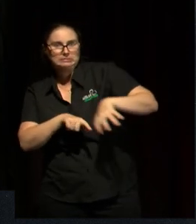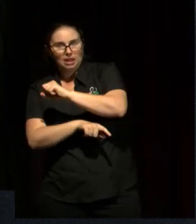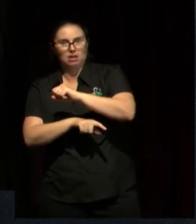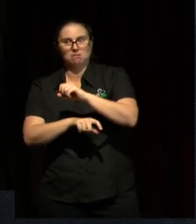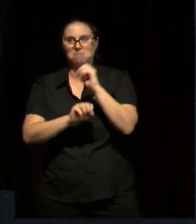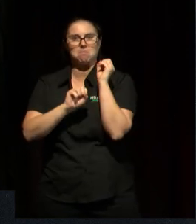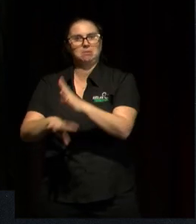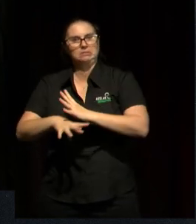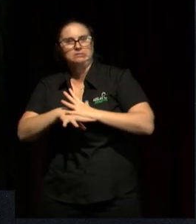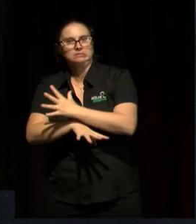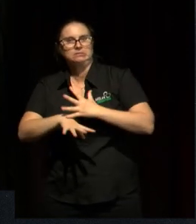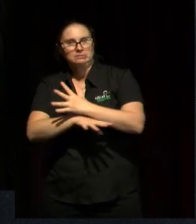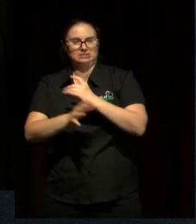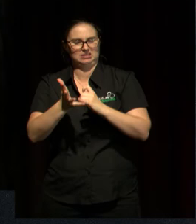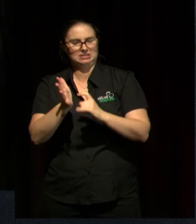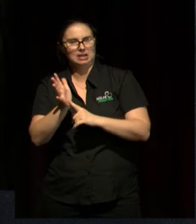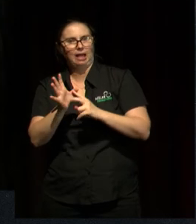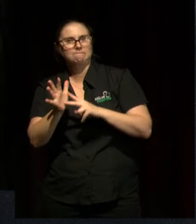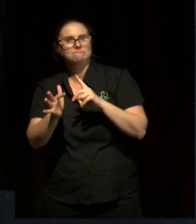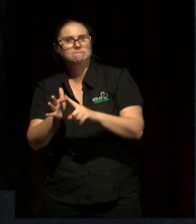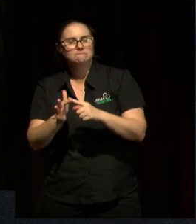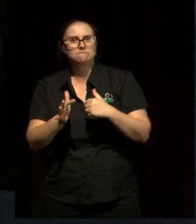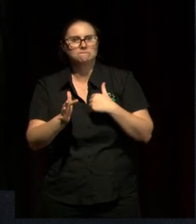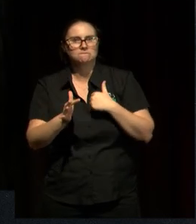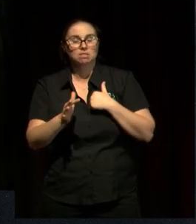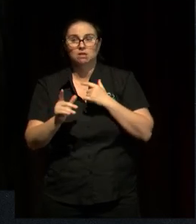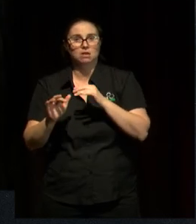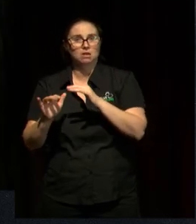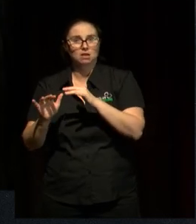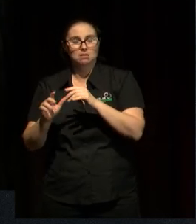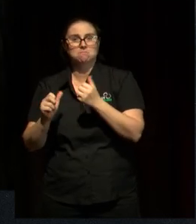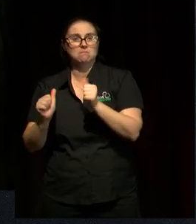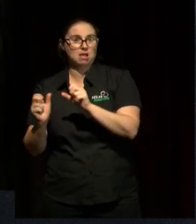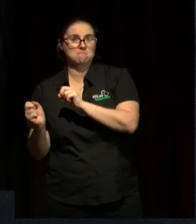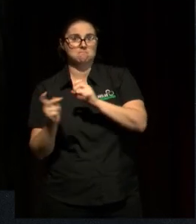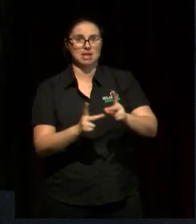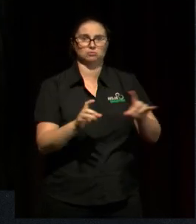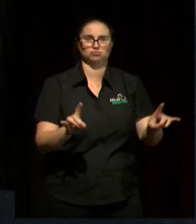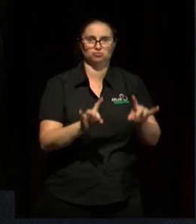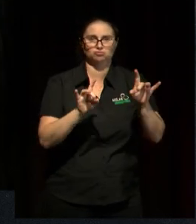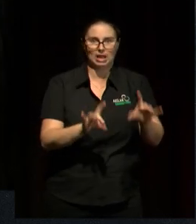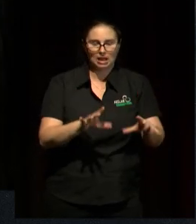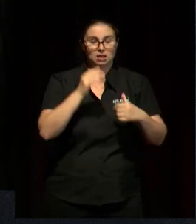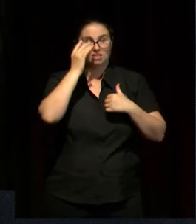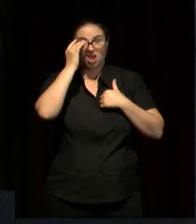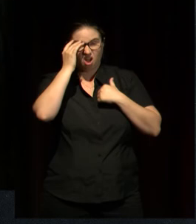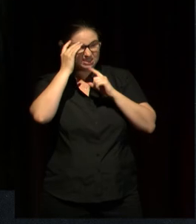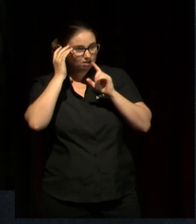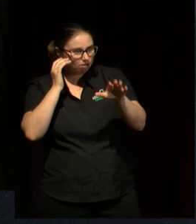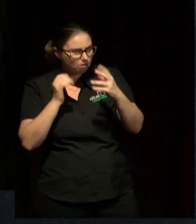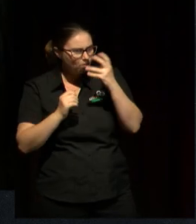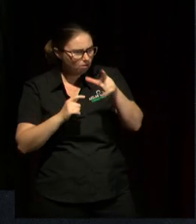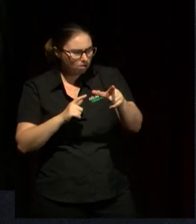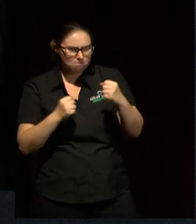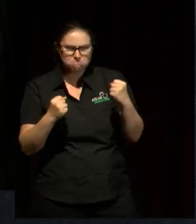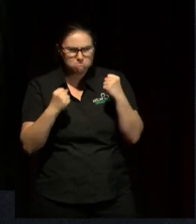they moved to Australia. And I said to her, oh, this is an amazingly powerful story. And she said